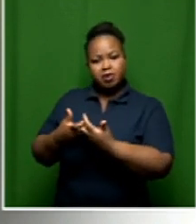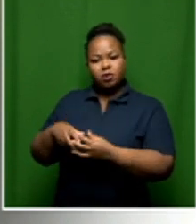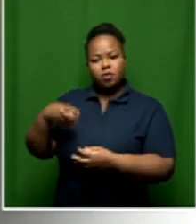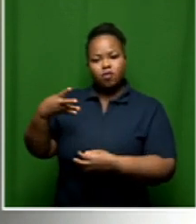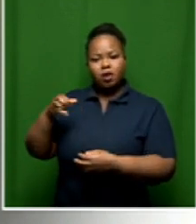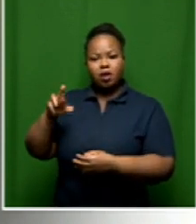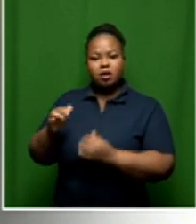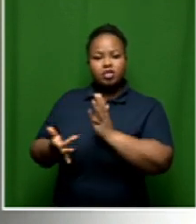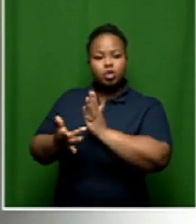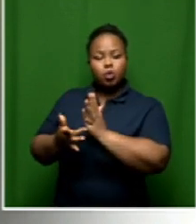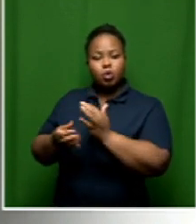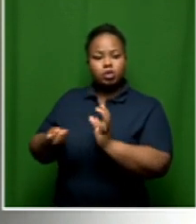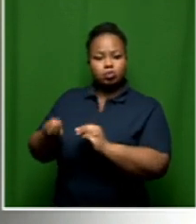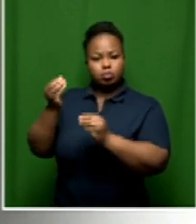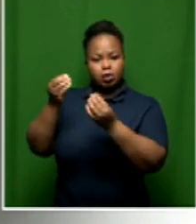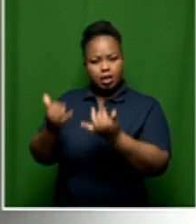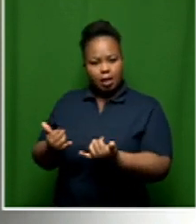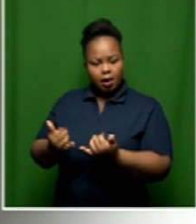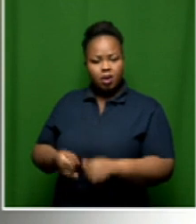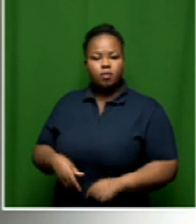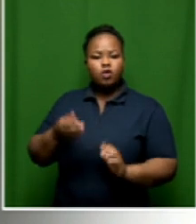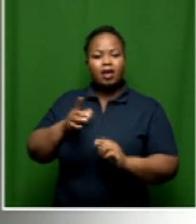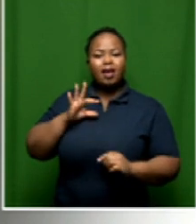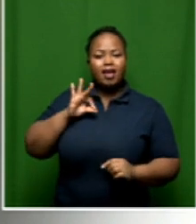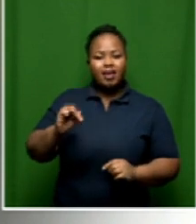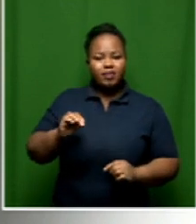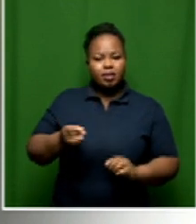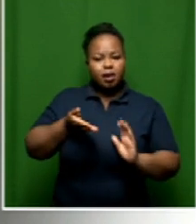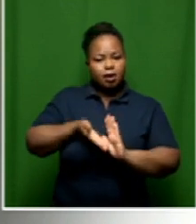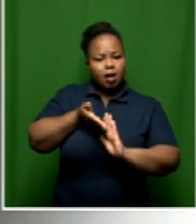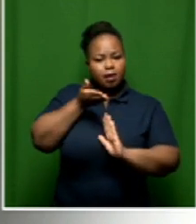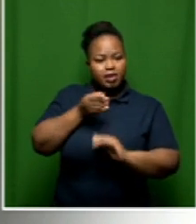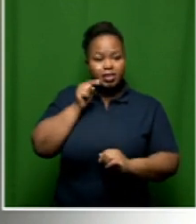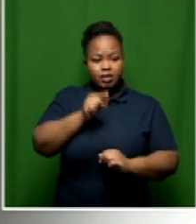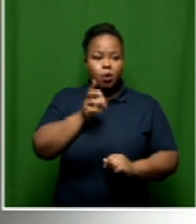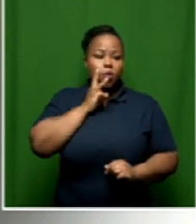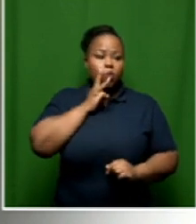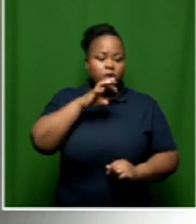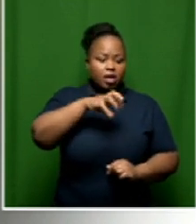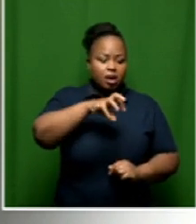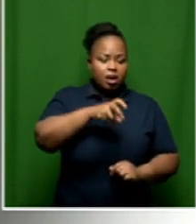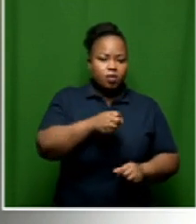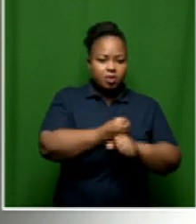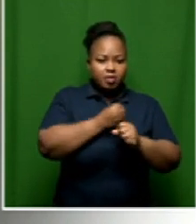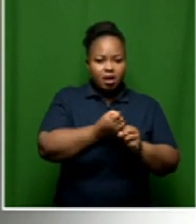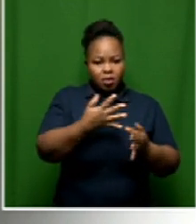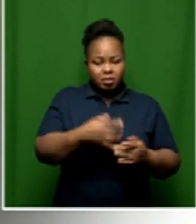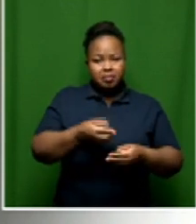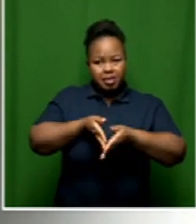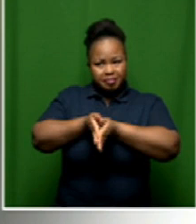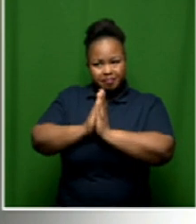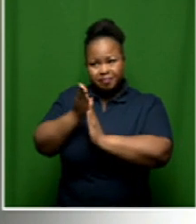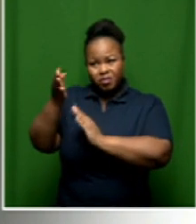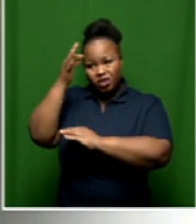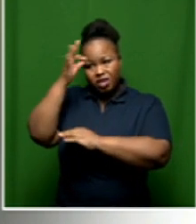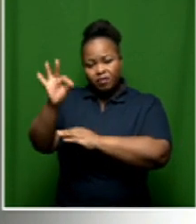revolution, on a daily basis, you get updates of your consumption. And the plea that I'm going to make with the government is that